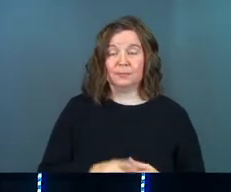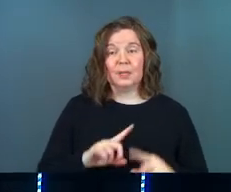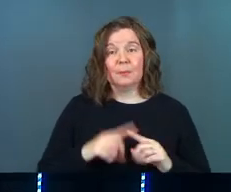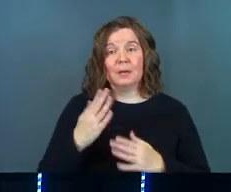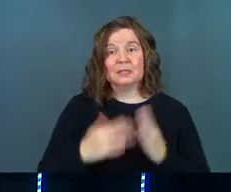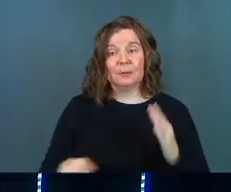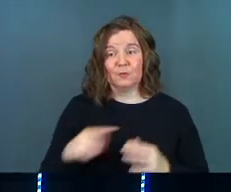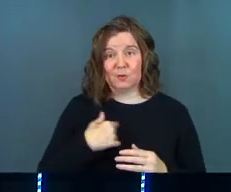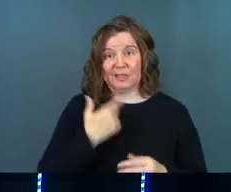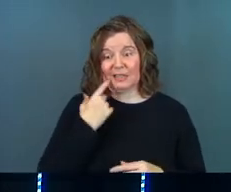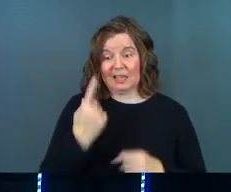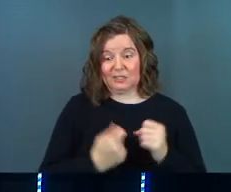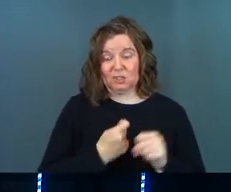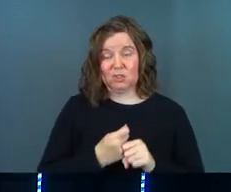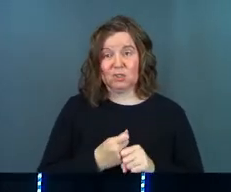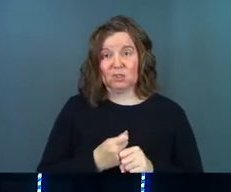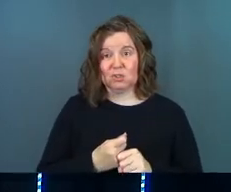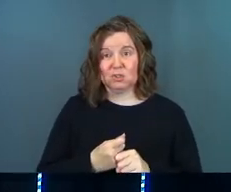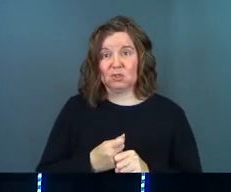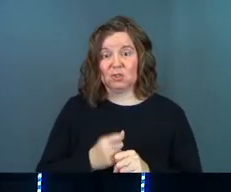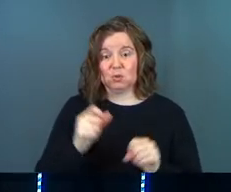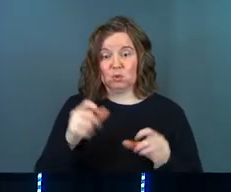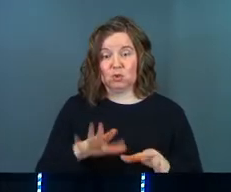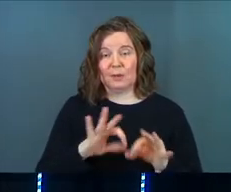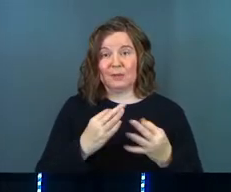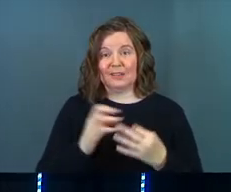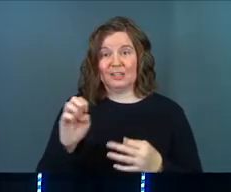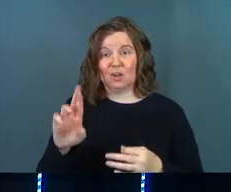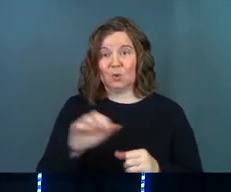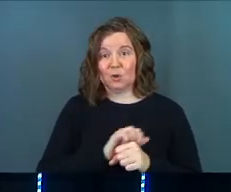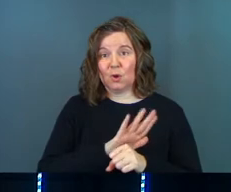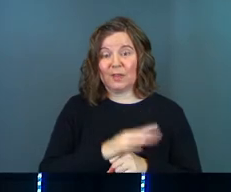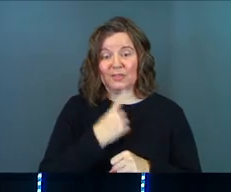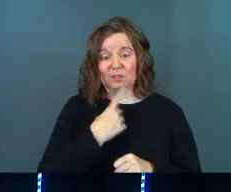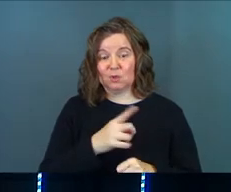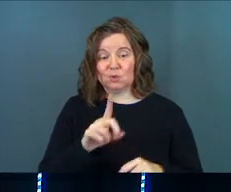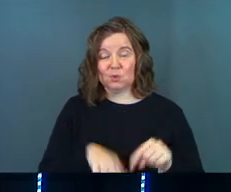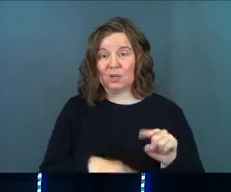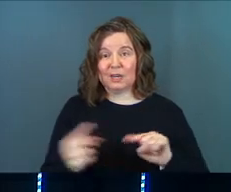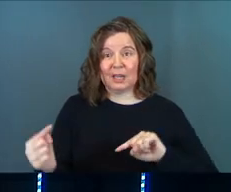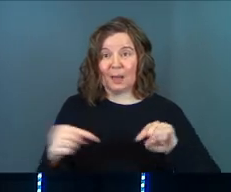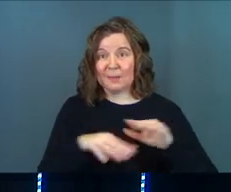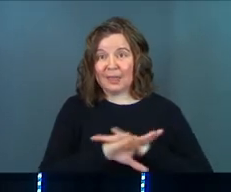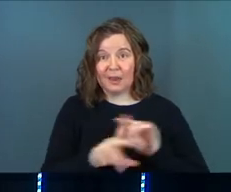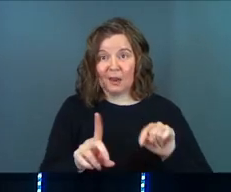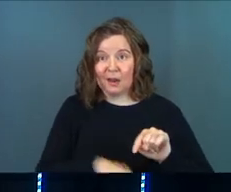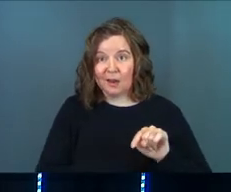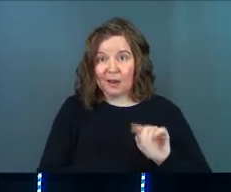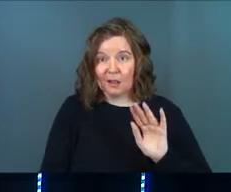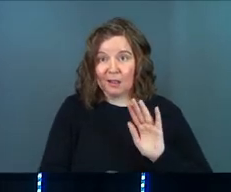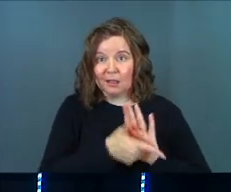But some of you this last year, you've dropped family members off at the ER who had COVID, and they told you you could not come in.